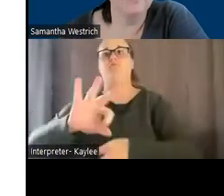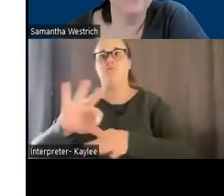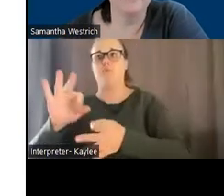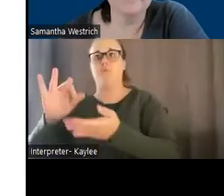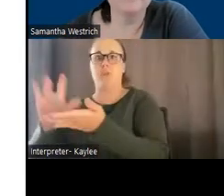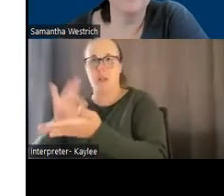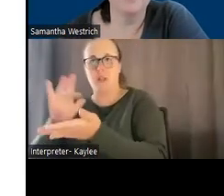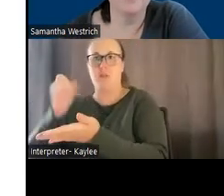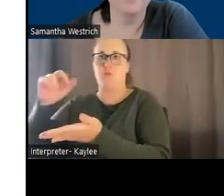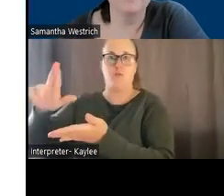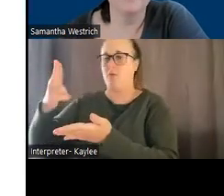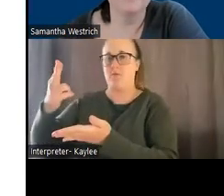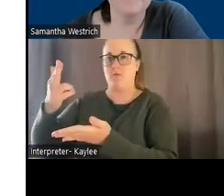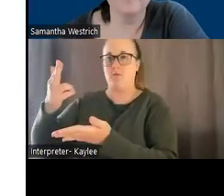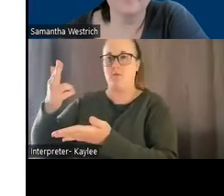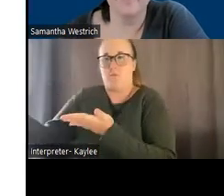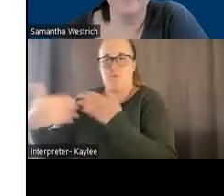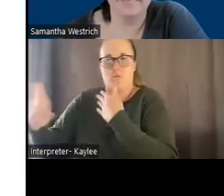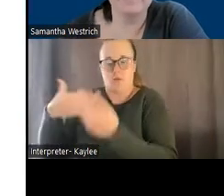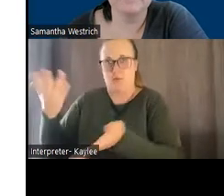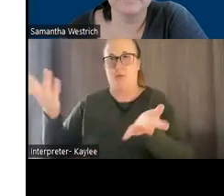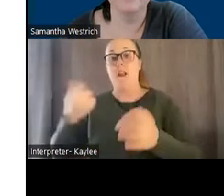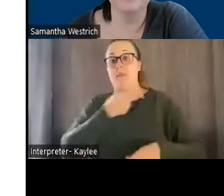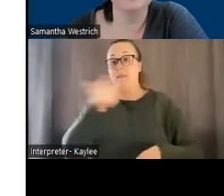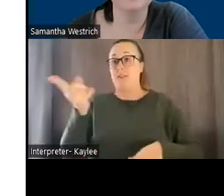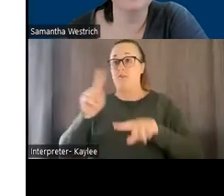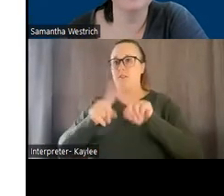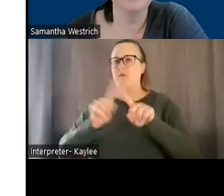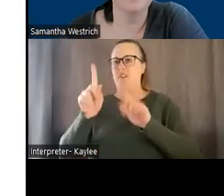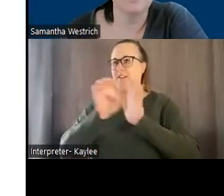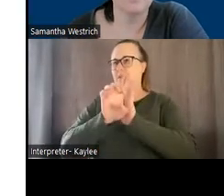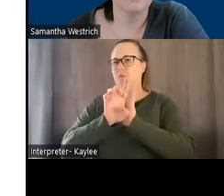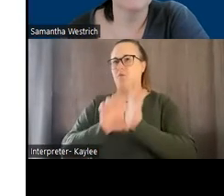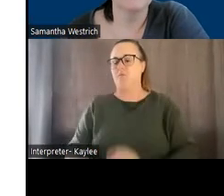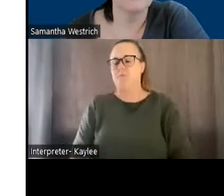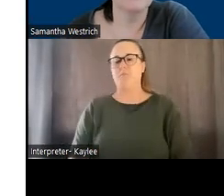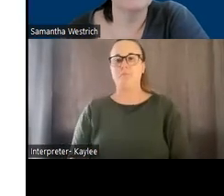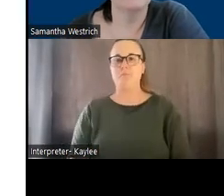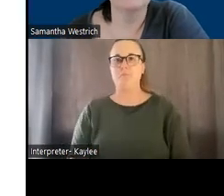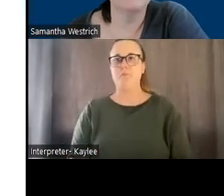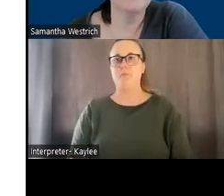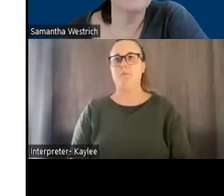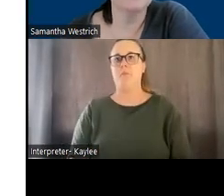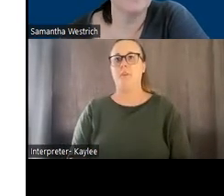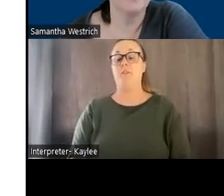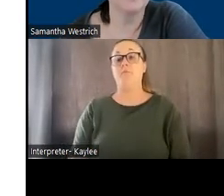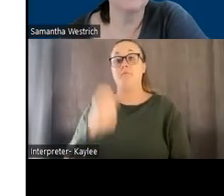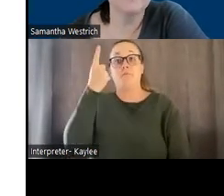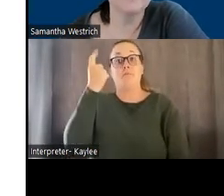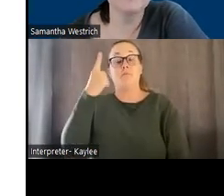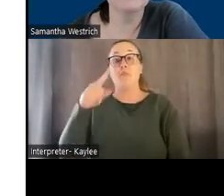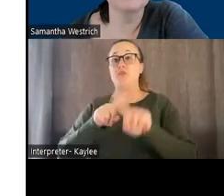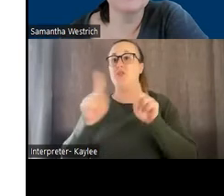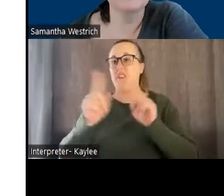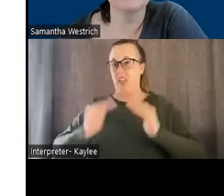just some different examples of different types of AAC. So there are different levels. No